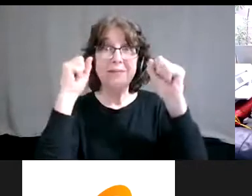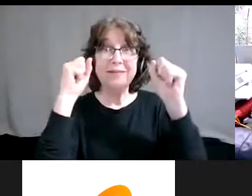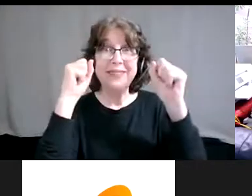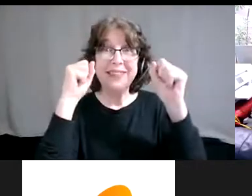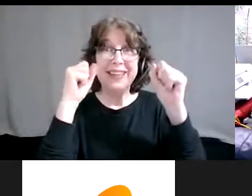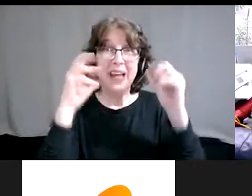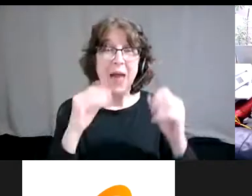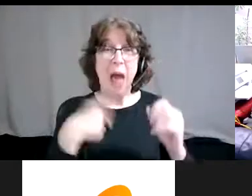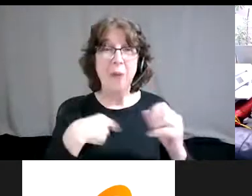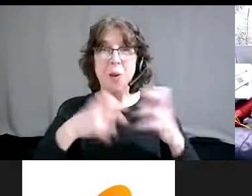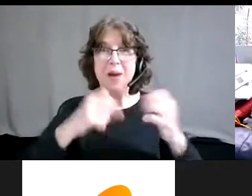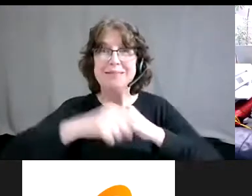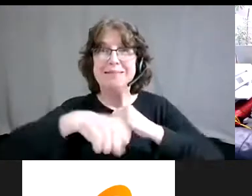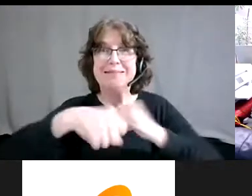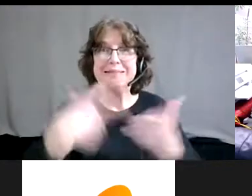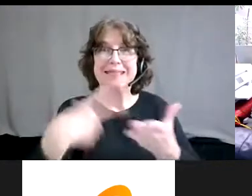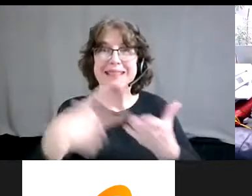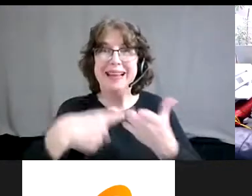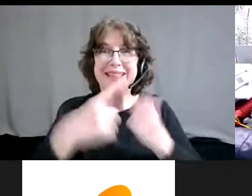keep talking for hours. Um,